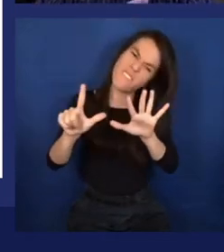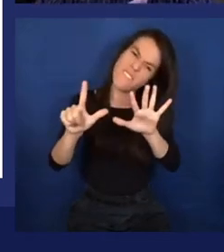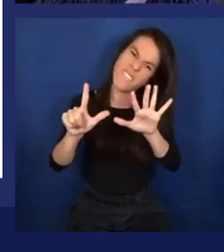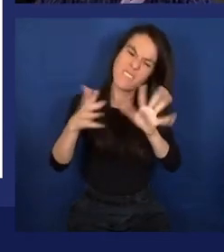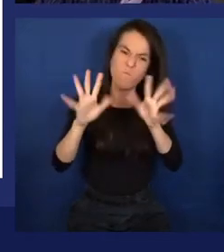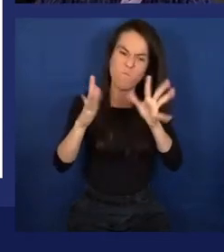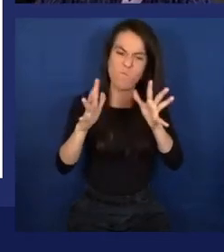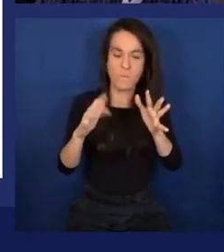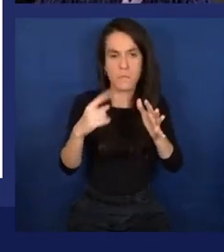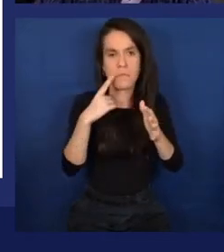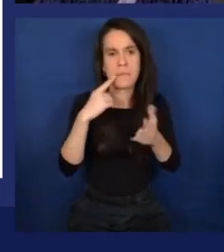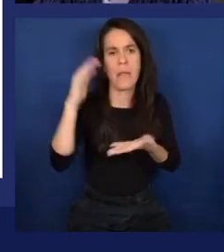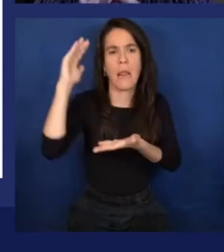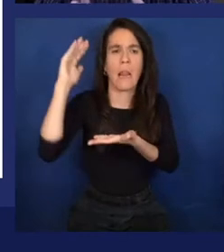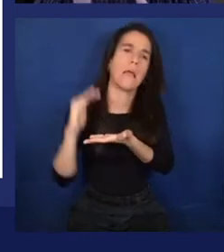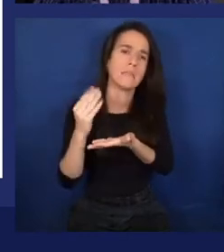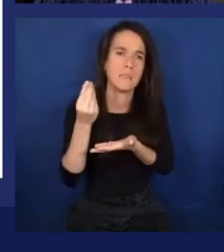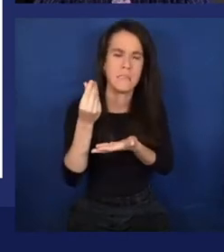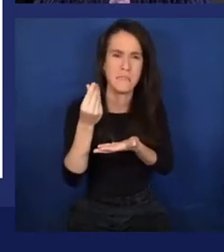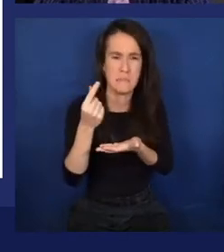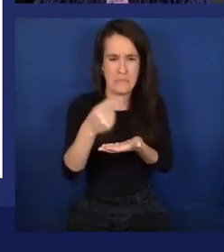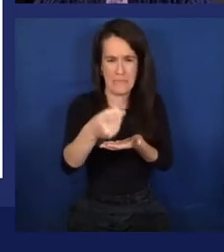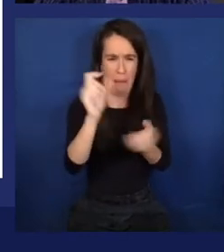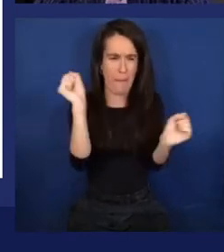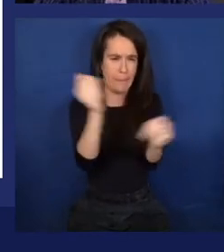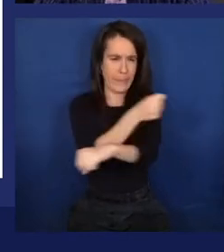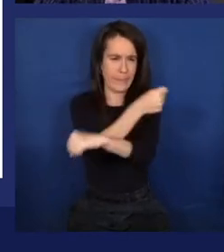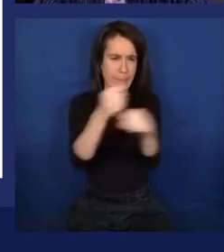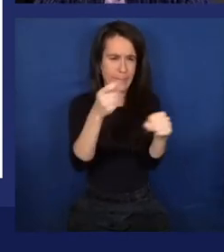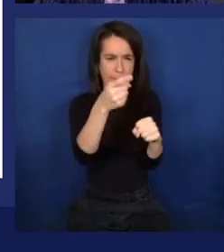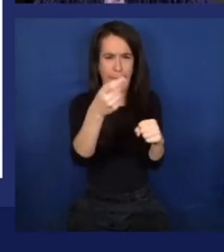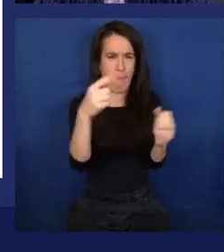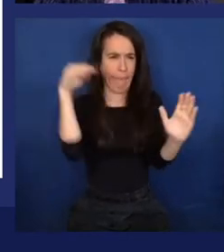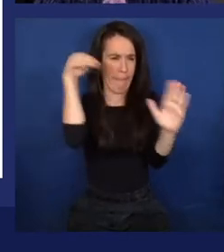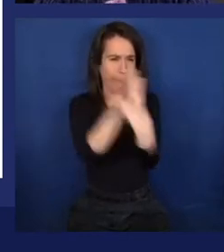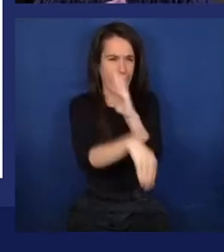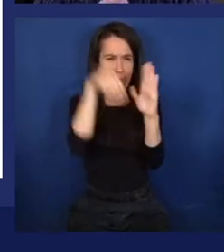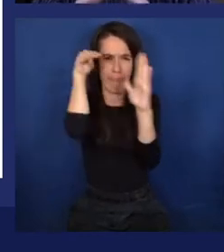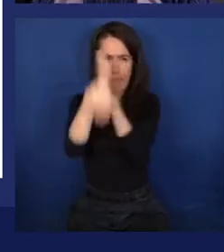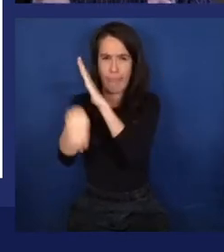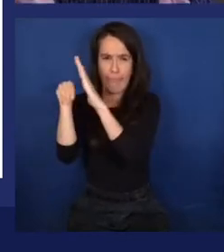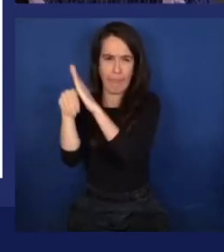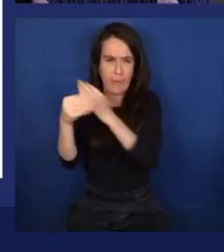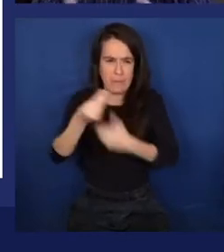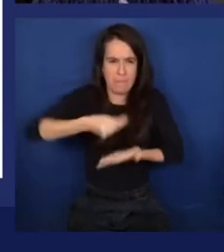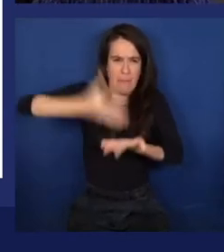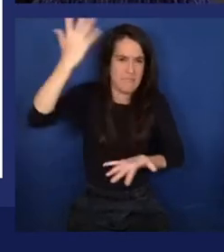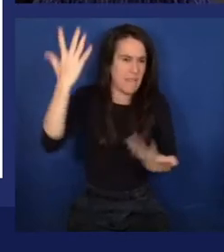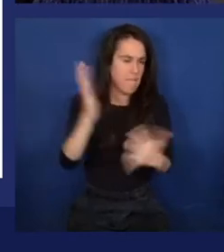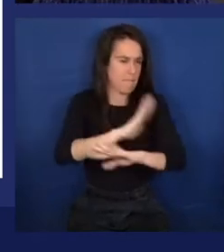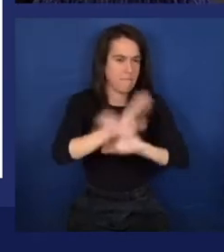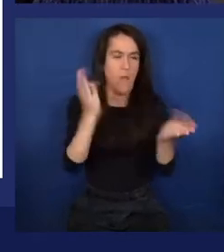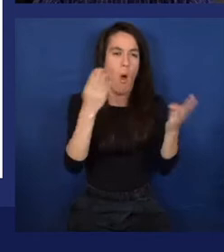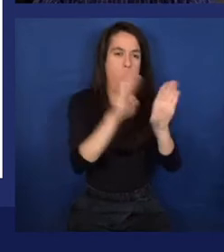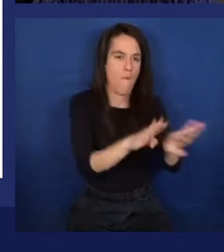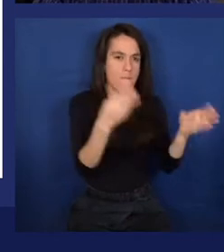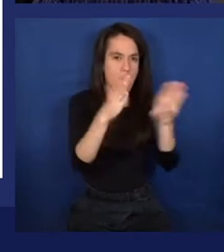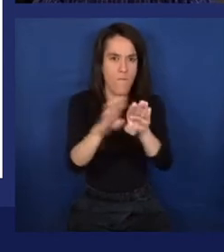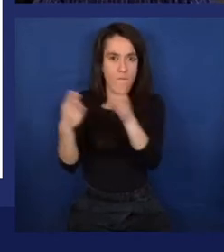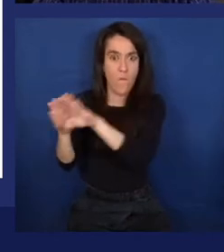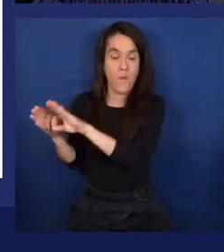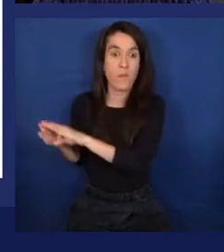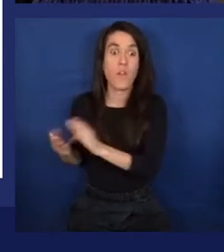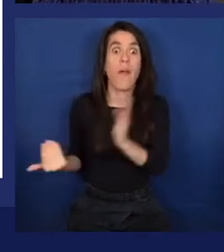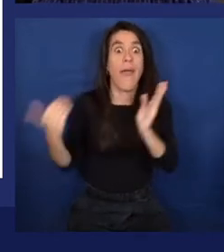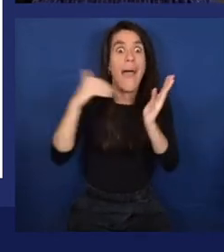,000 of these machines have been sold. And most of those companies go out of business. And so you get a second AI winter towards the